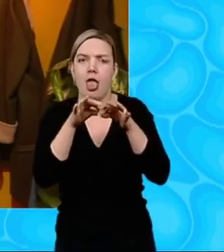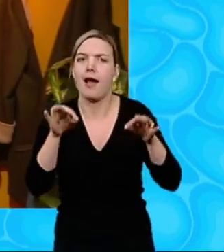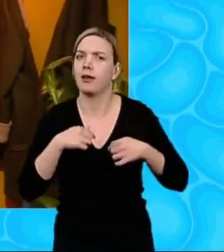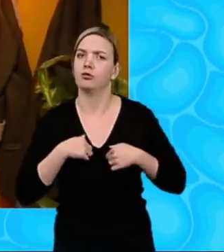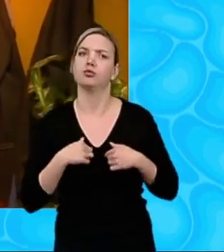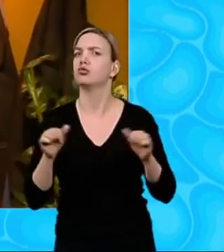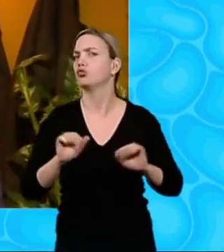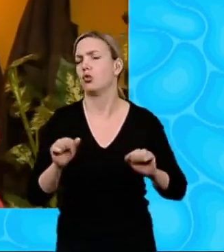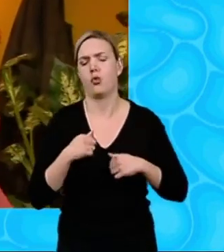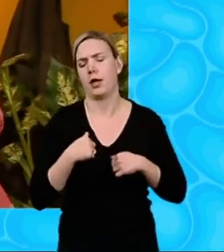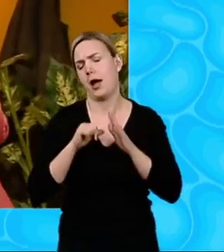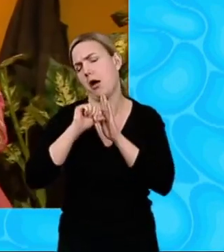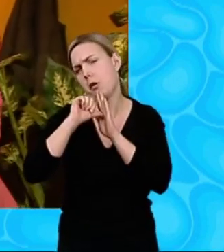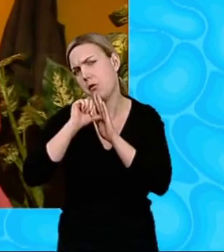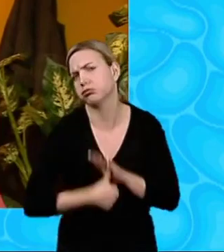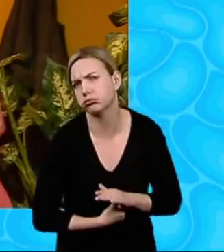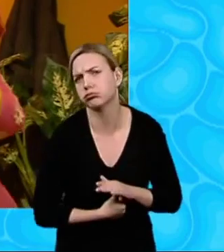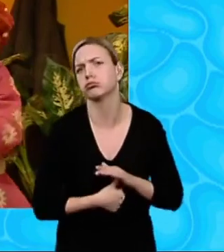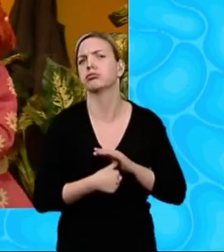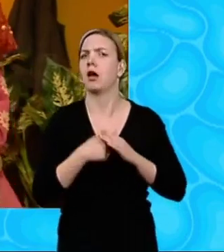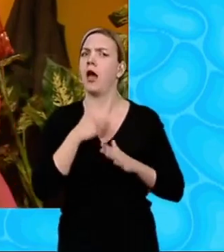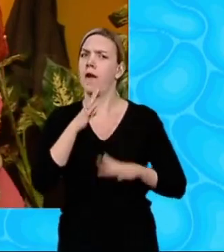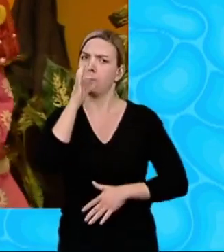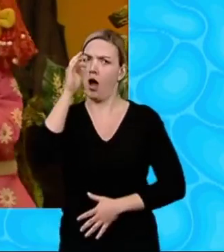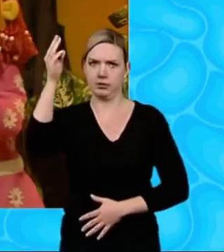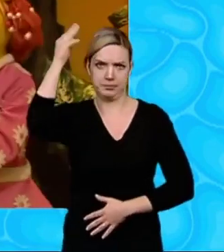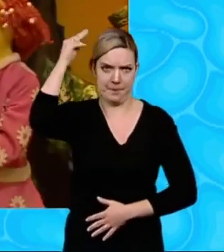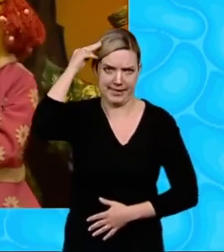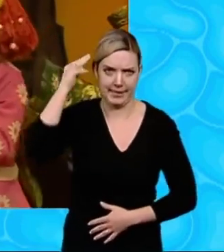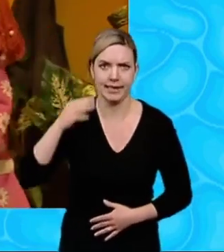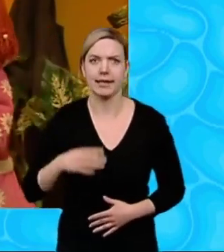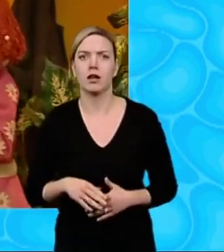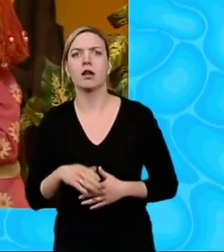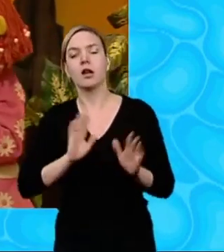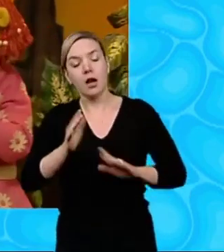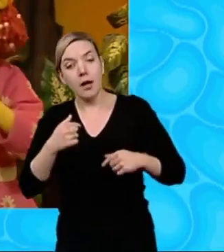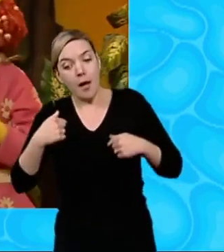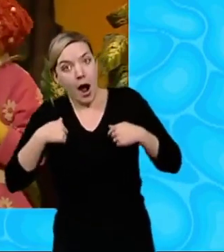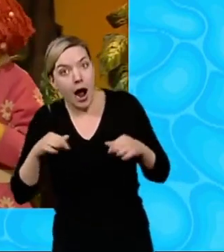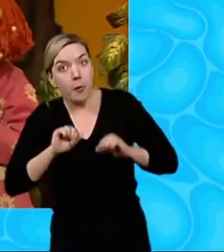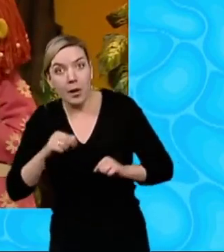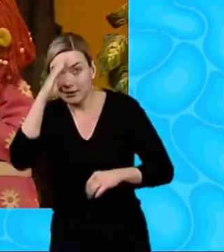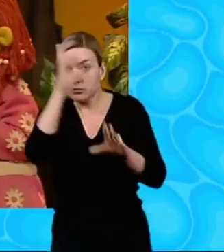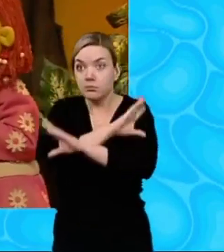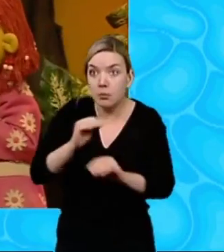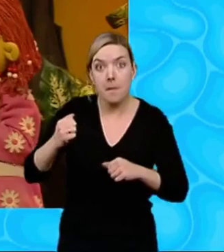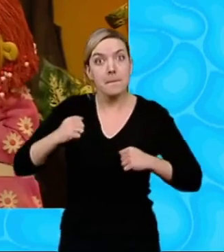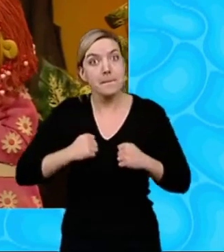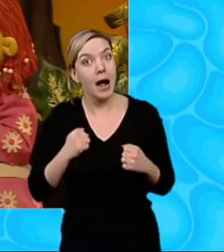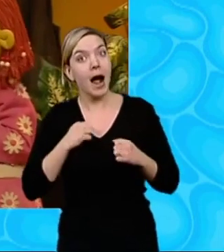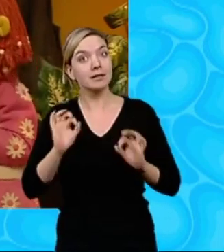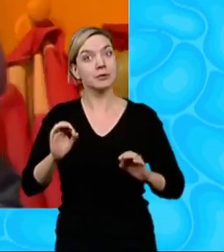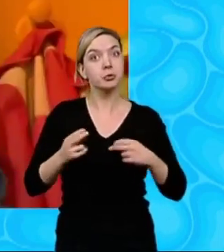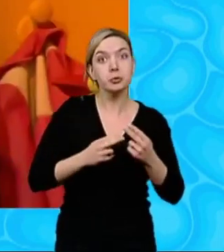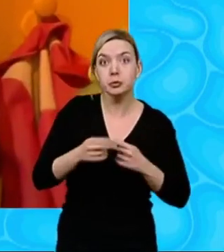They're too difficult I have to ask my mummy Oh, Jay! I'm waiting to tell everyone my special news